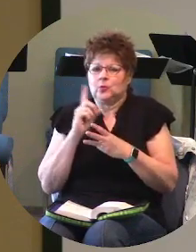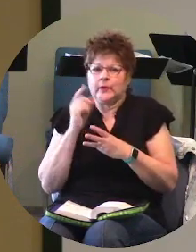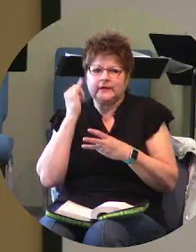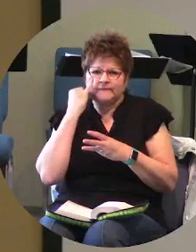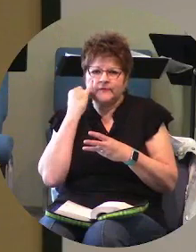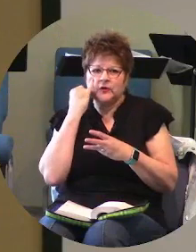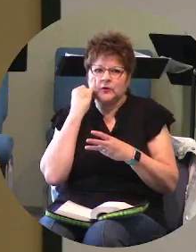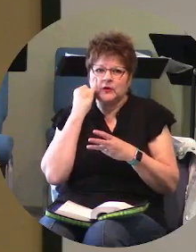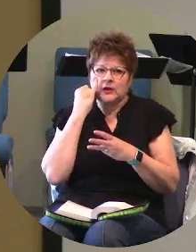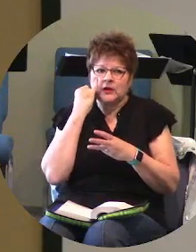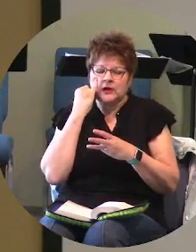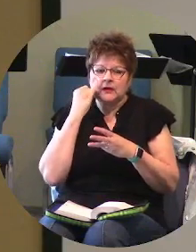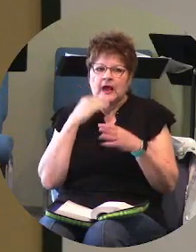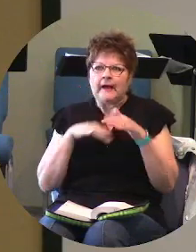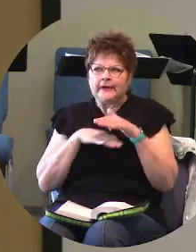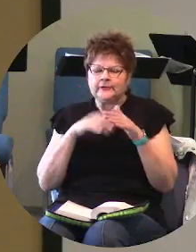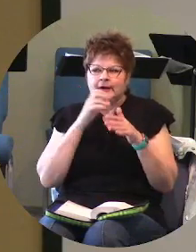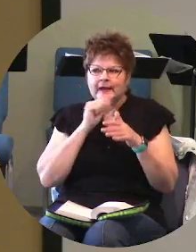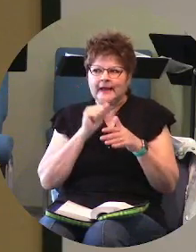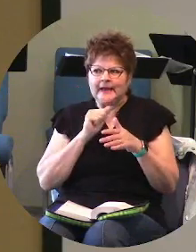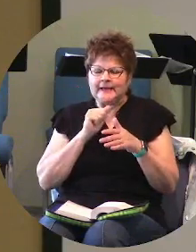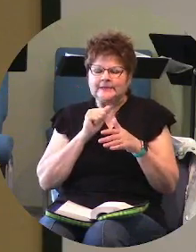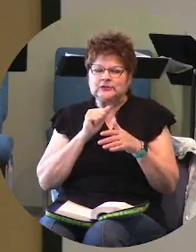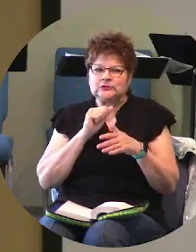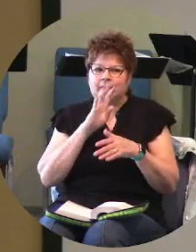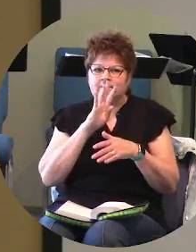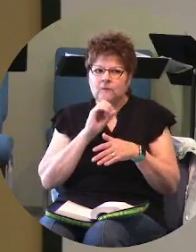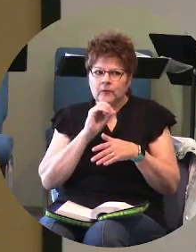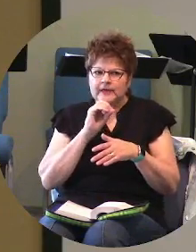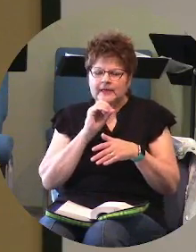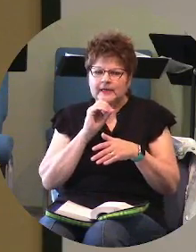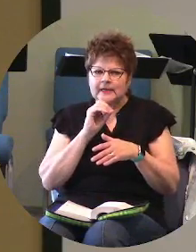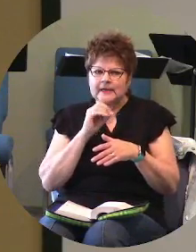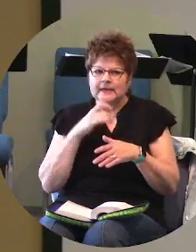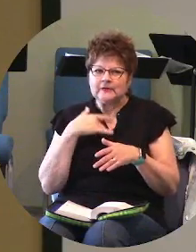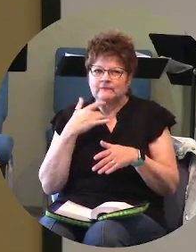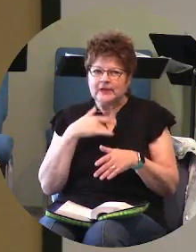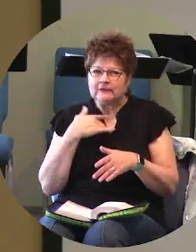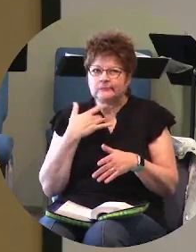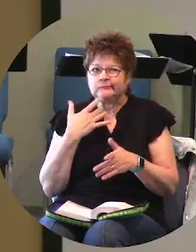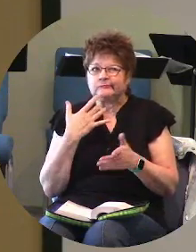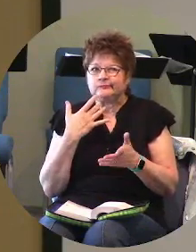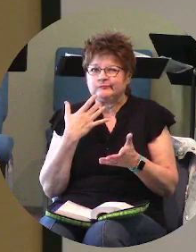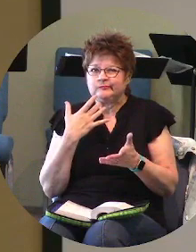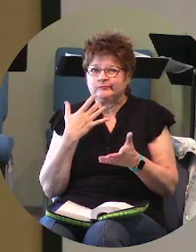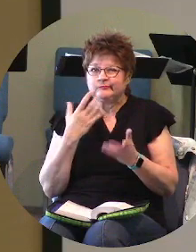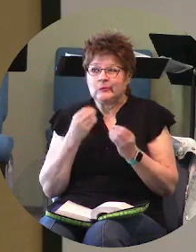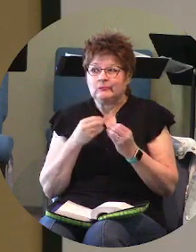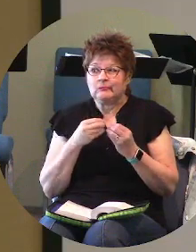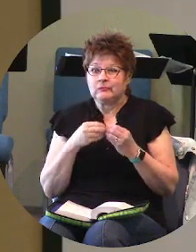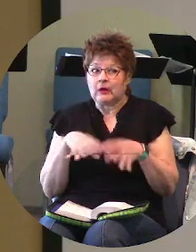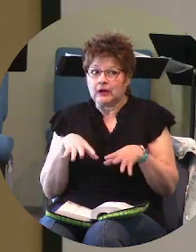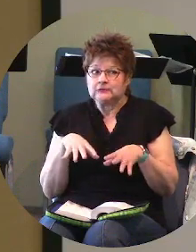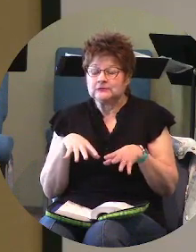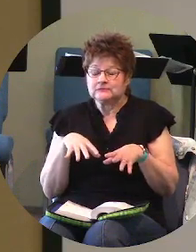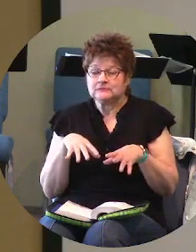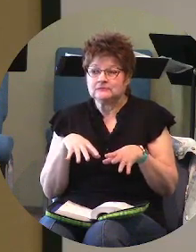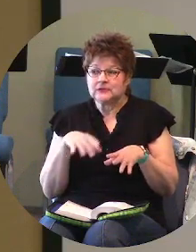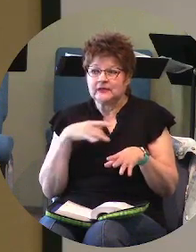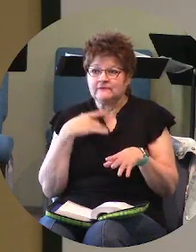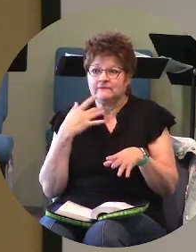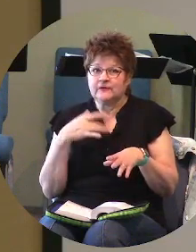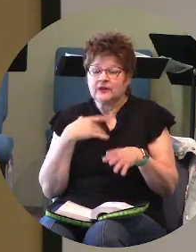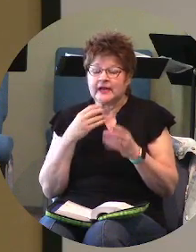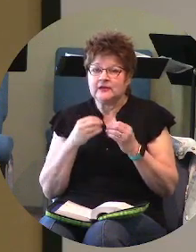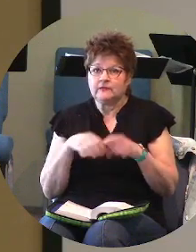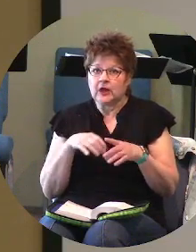under 40 years old for the most part you feel loss you feel like you've